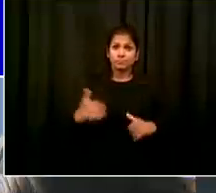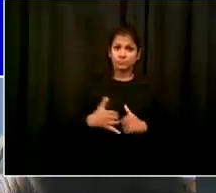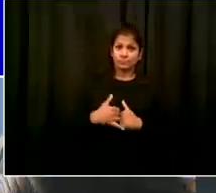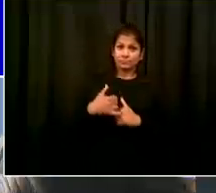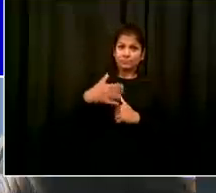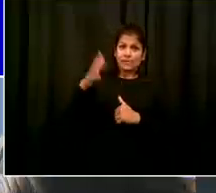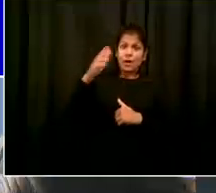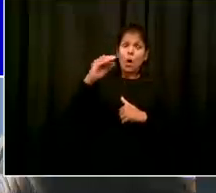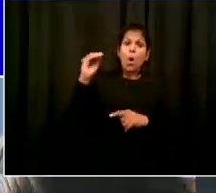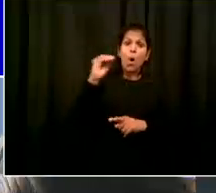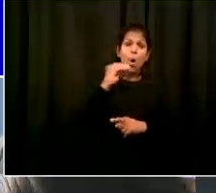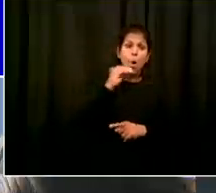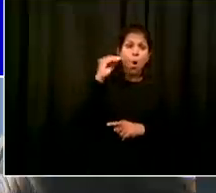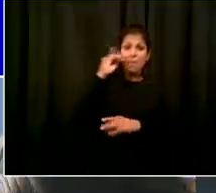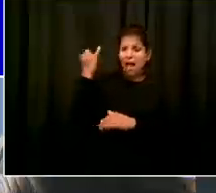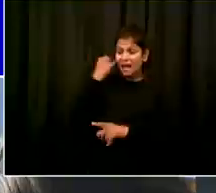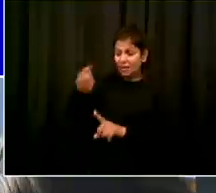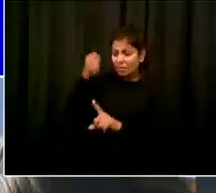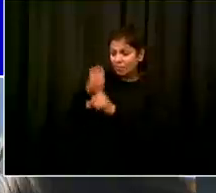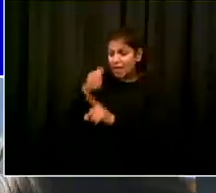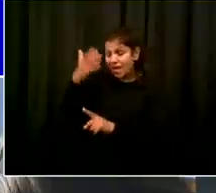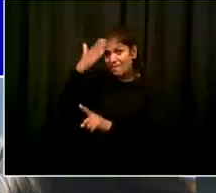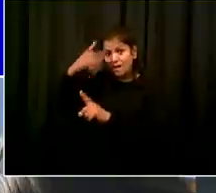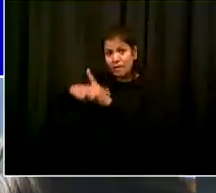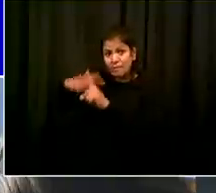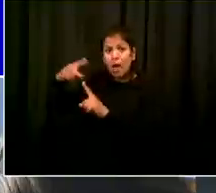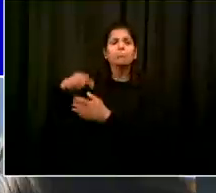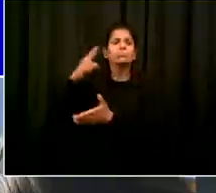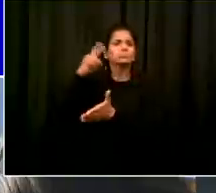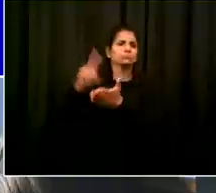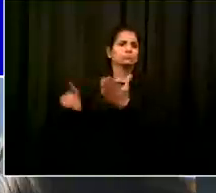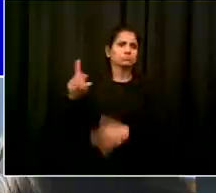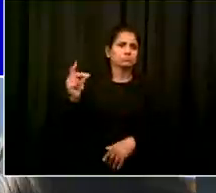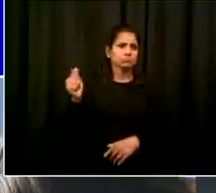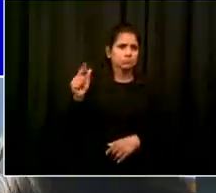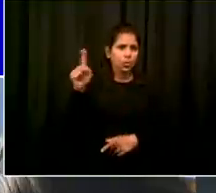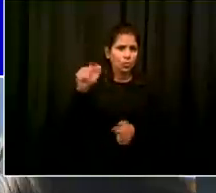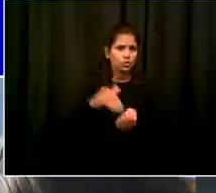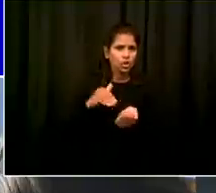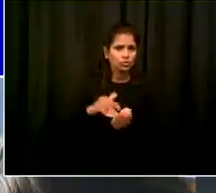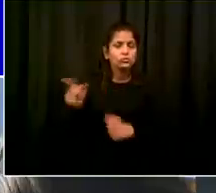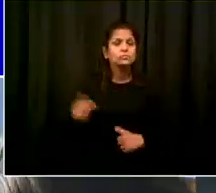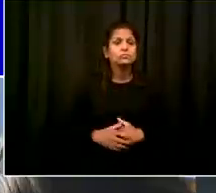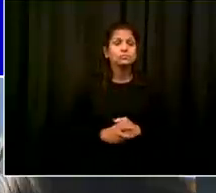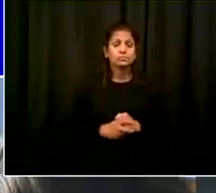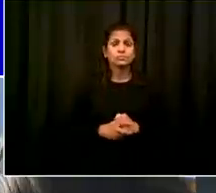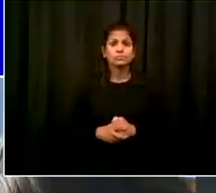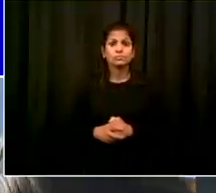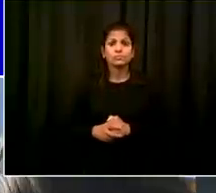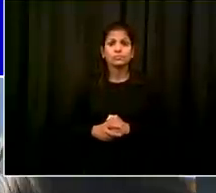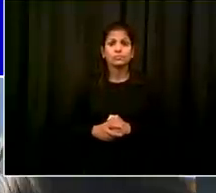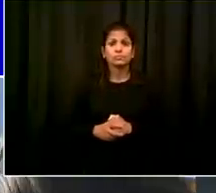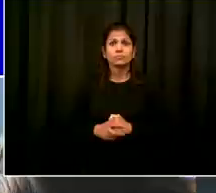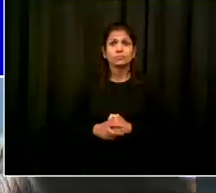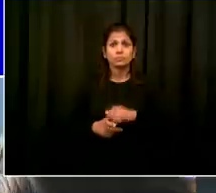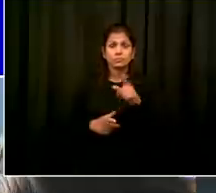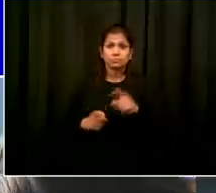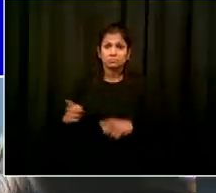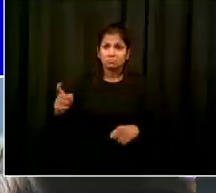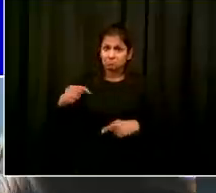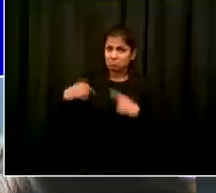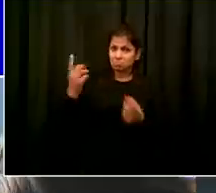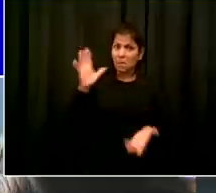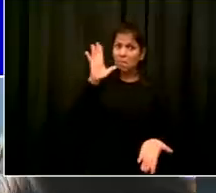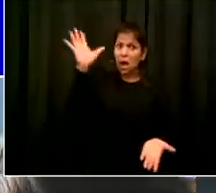help they need but what we're seeing again is a lot of parents are immediately focusing on doing what we need them to do they are